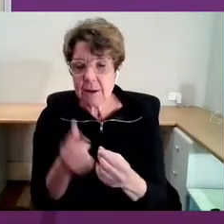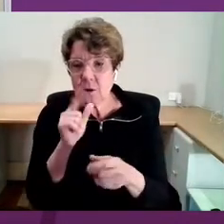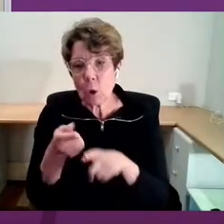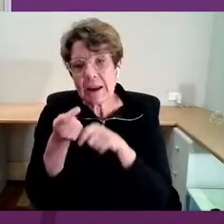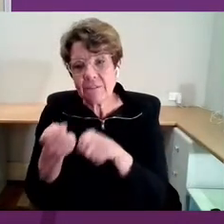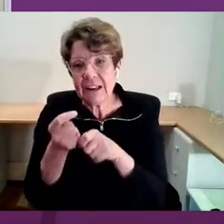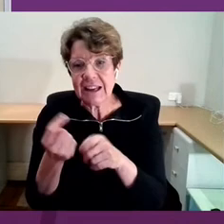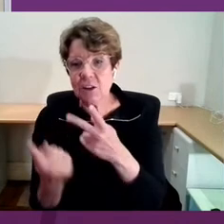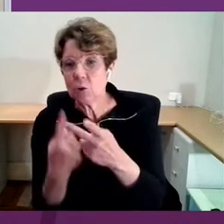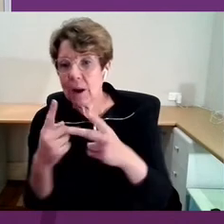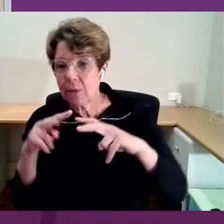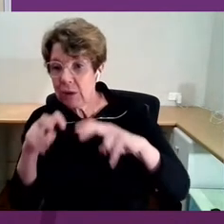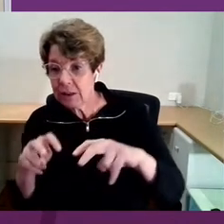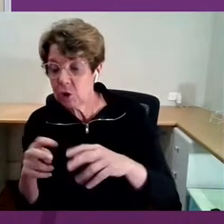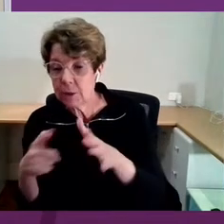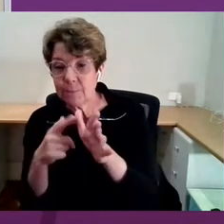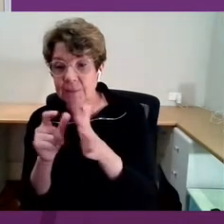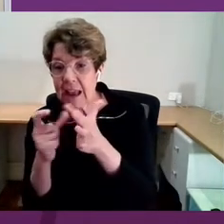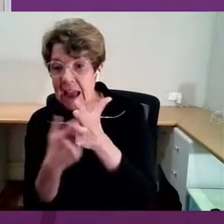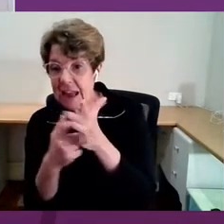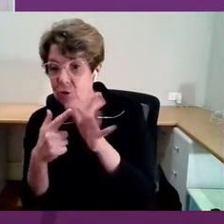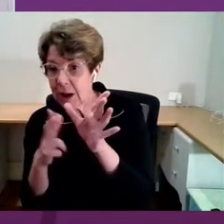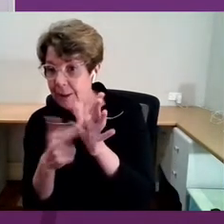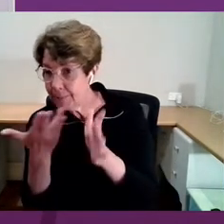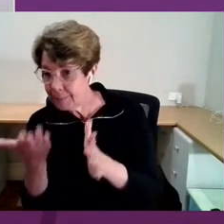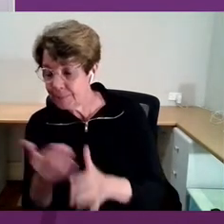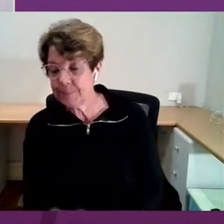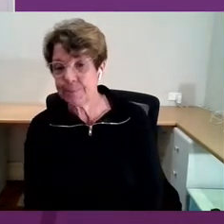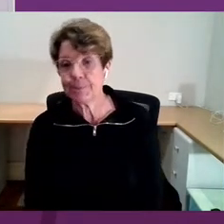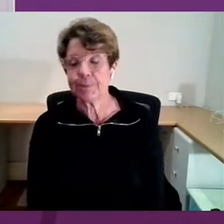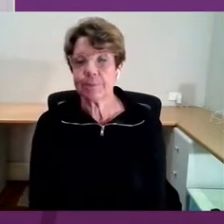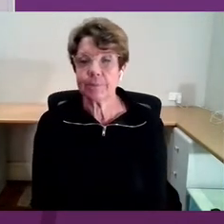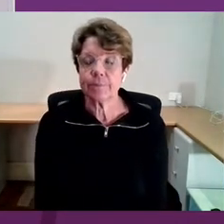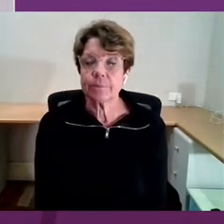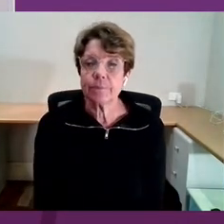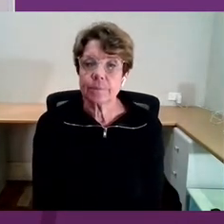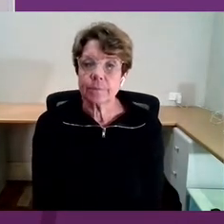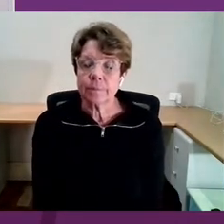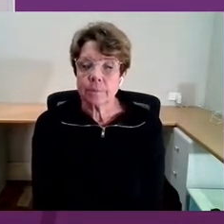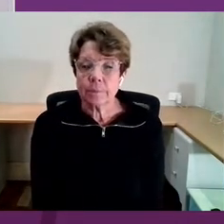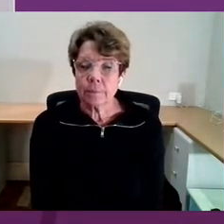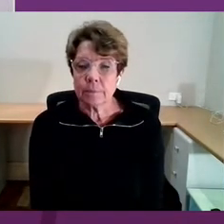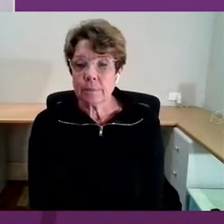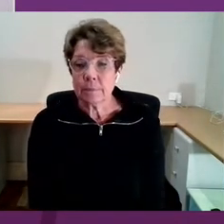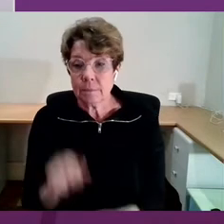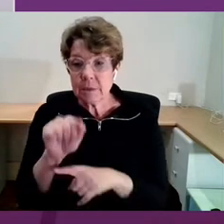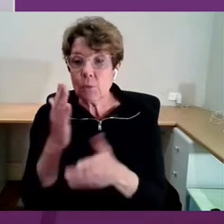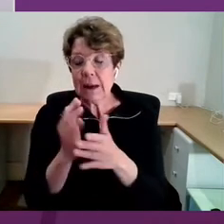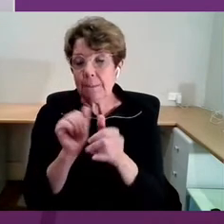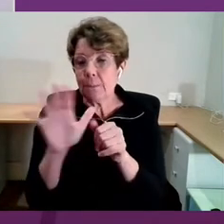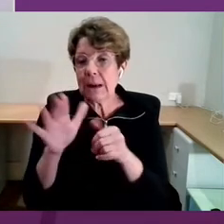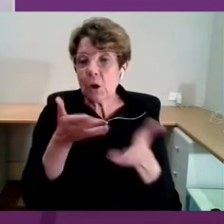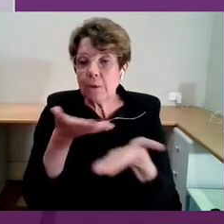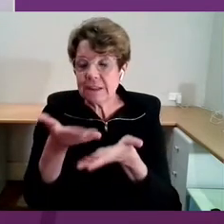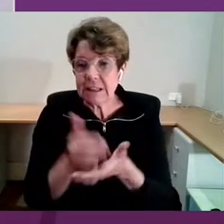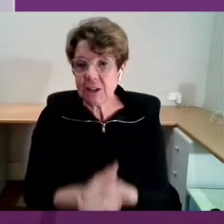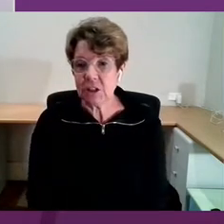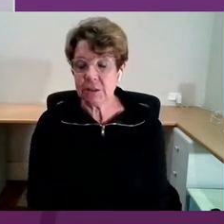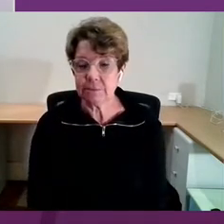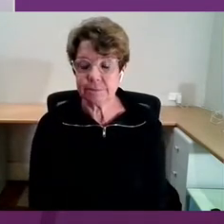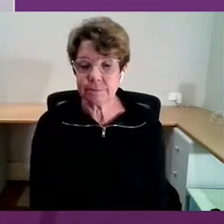Adrian, maybe you have an idea of what goes next. Yes. I mean, just a brilliant conversation. But just on that note,